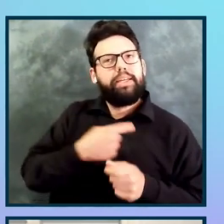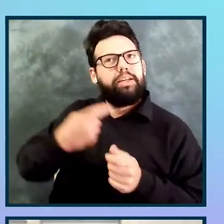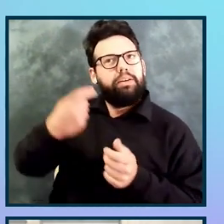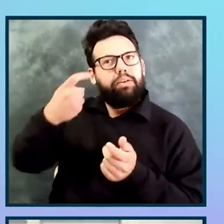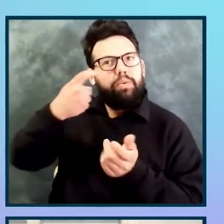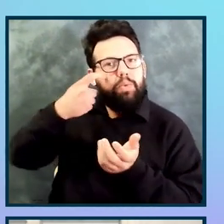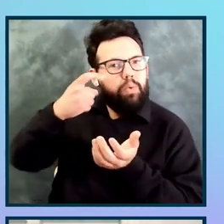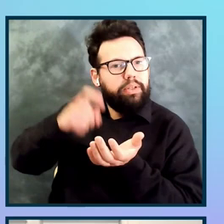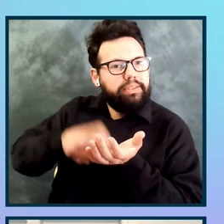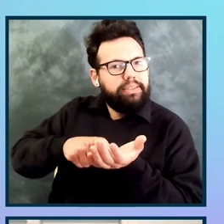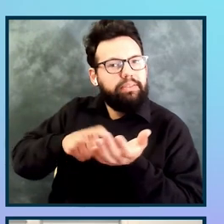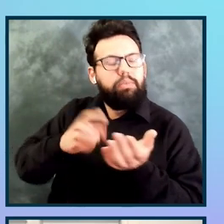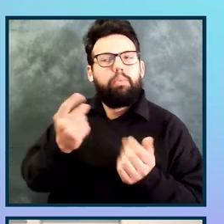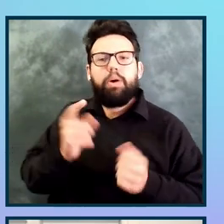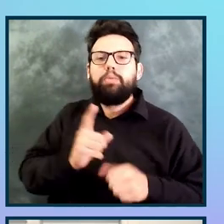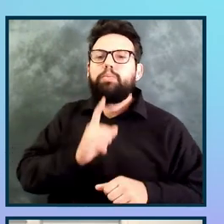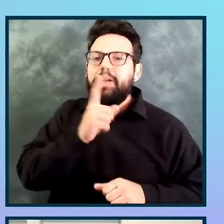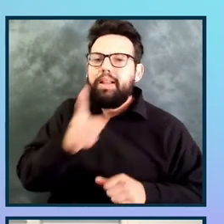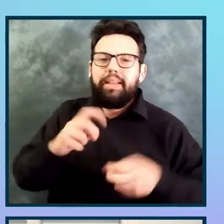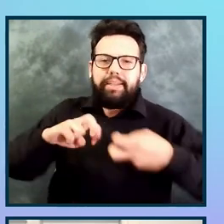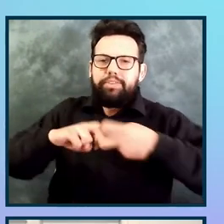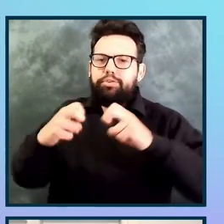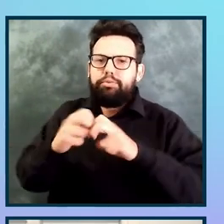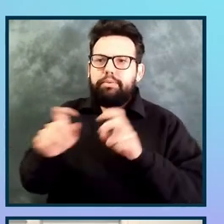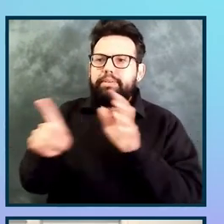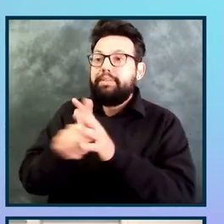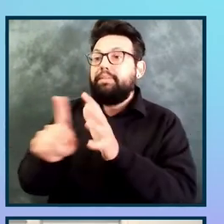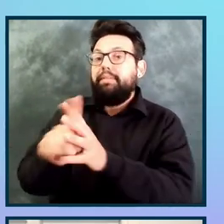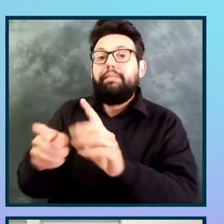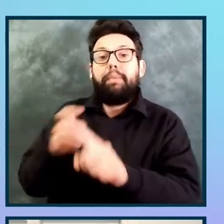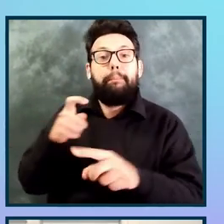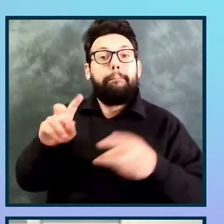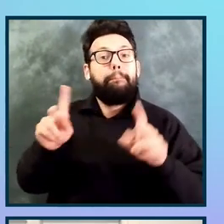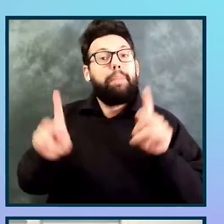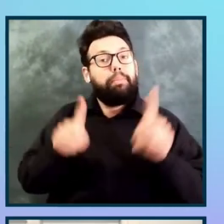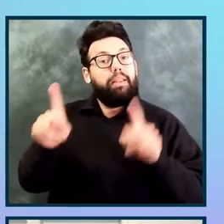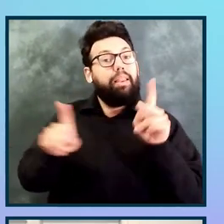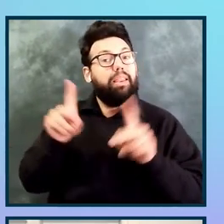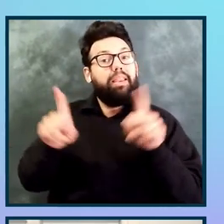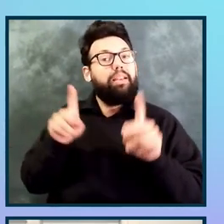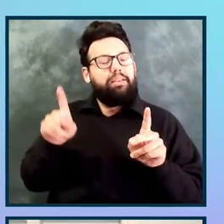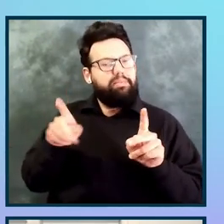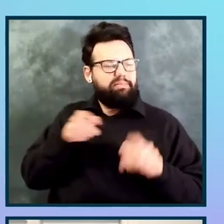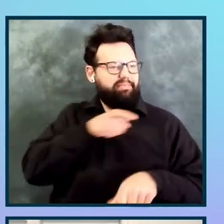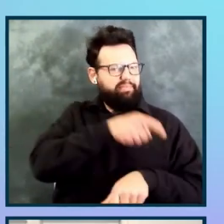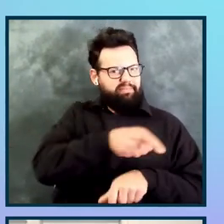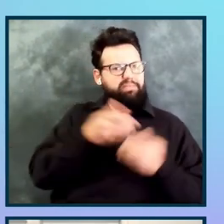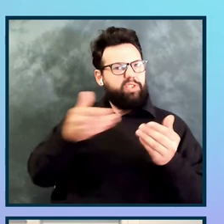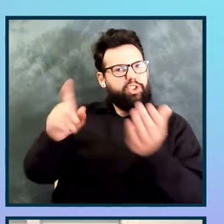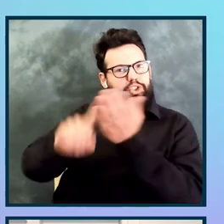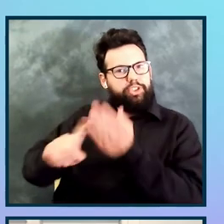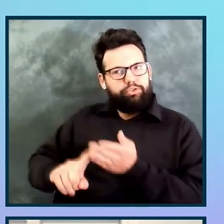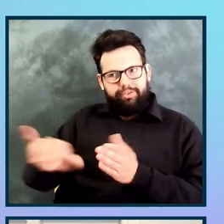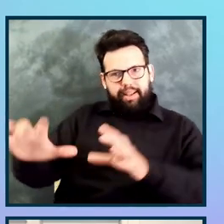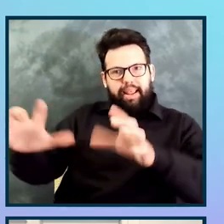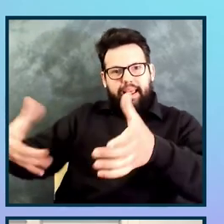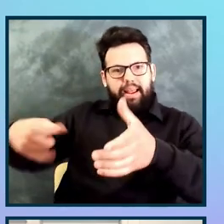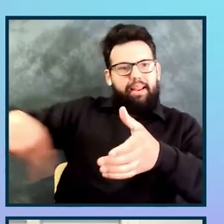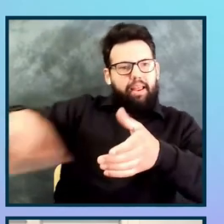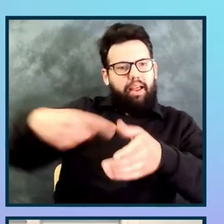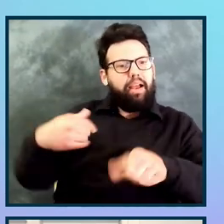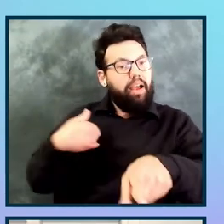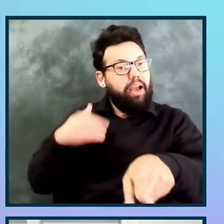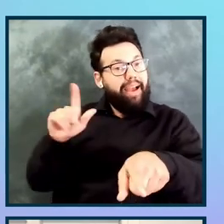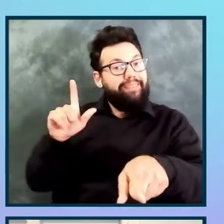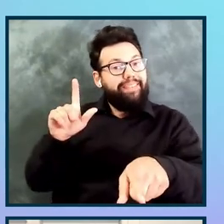actually skewed differently. So, they did research, and you'll see on the screen, there is a web link that